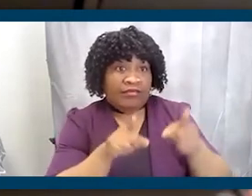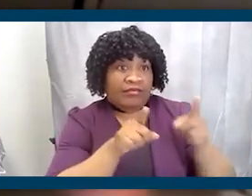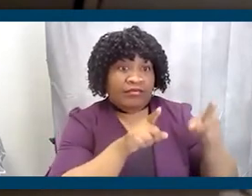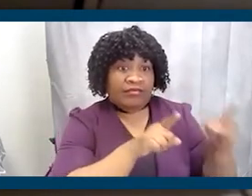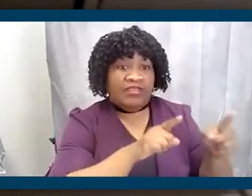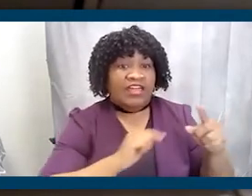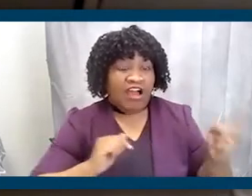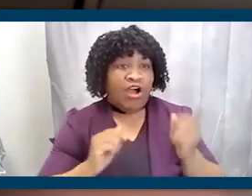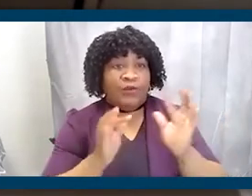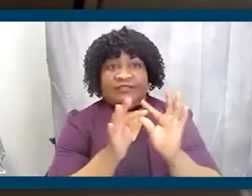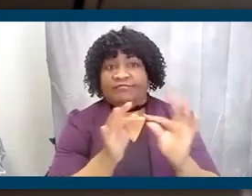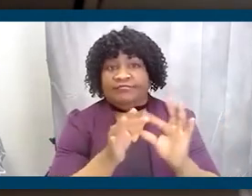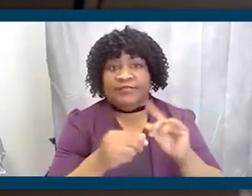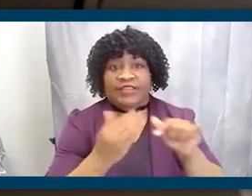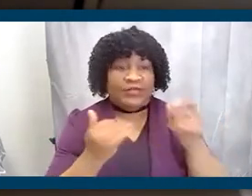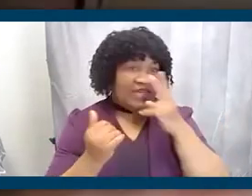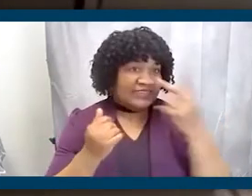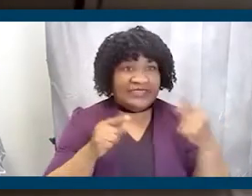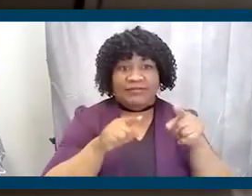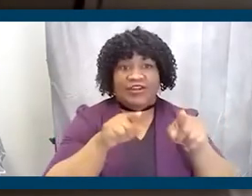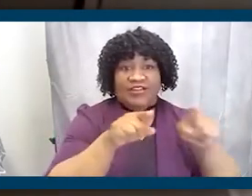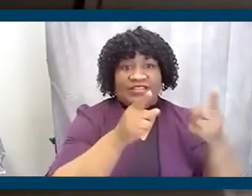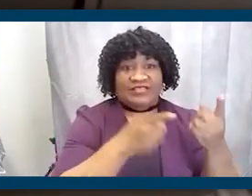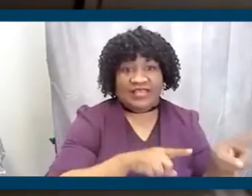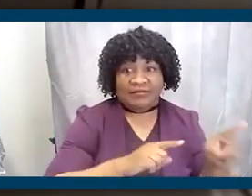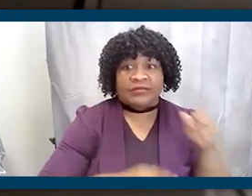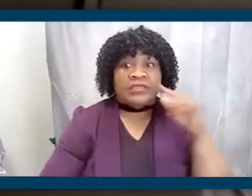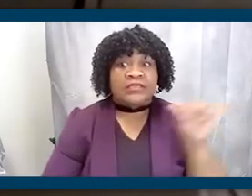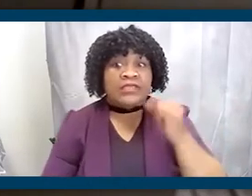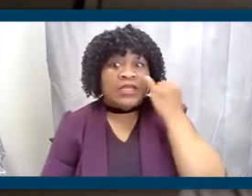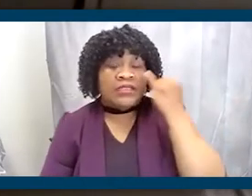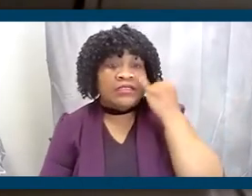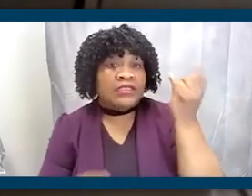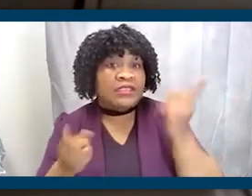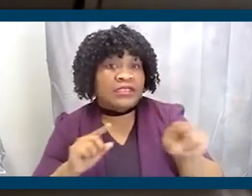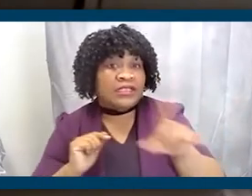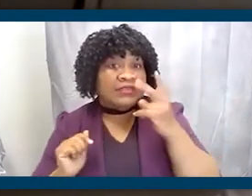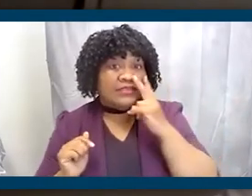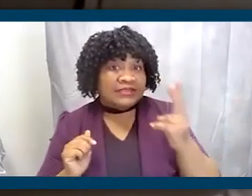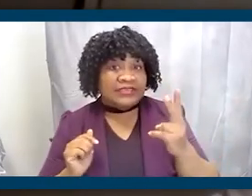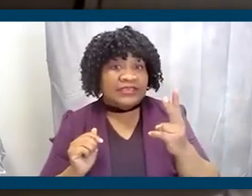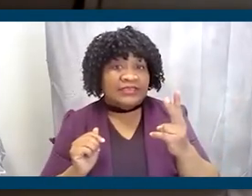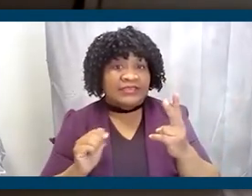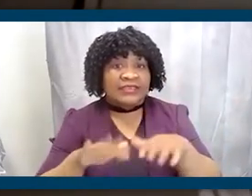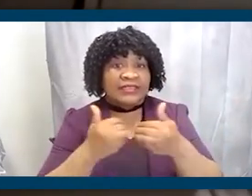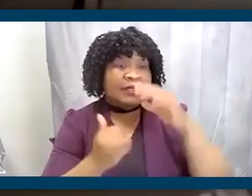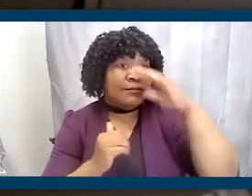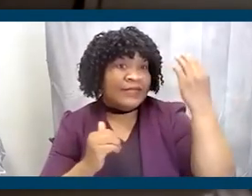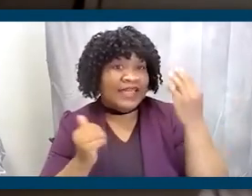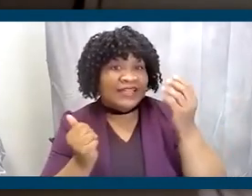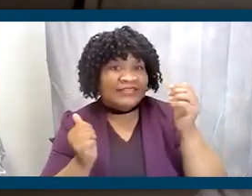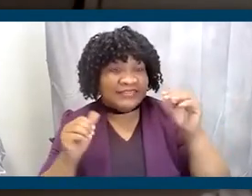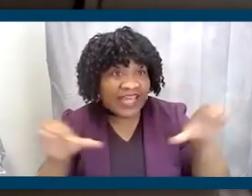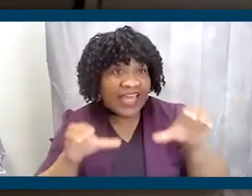remark on that when I see parallels. Similarly, when I see the way the kind of Black activists